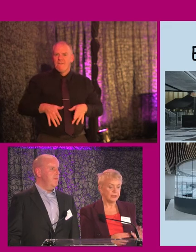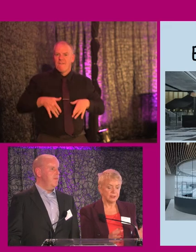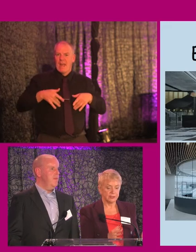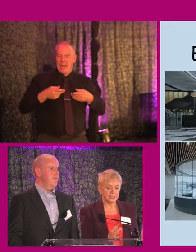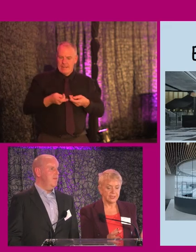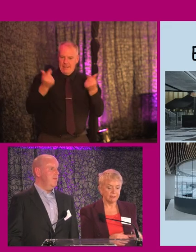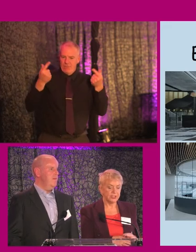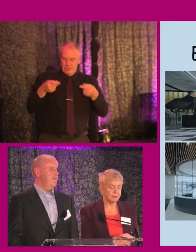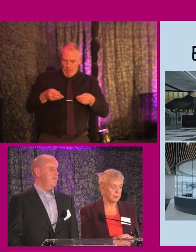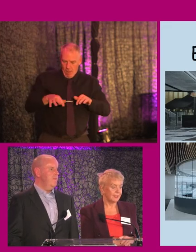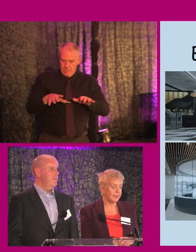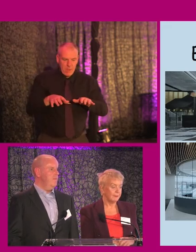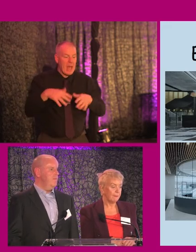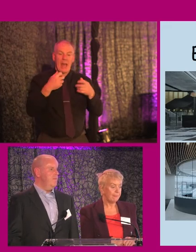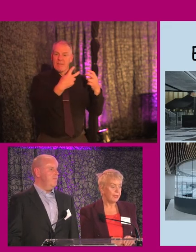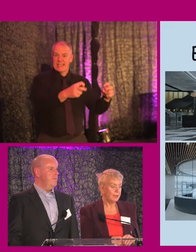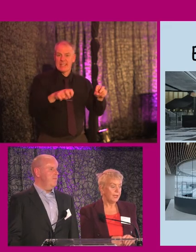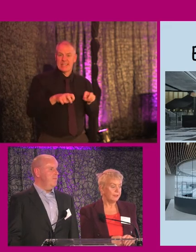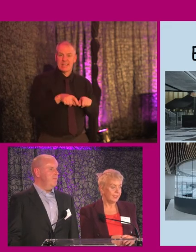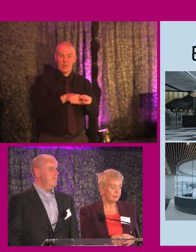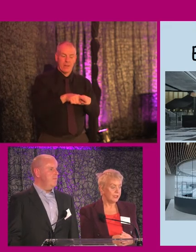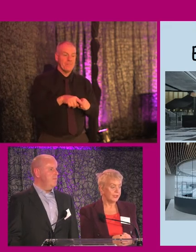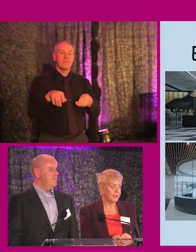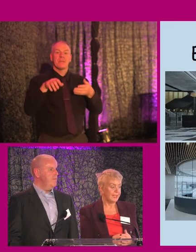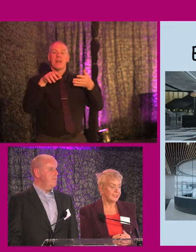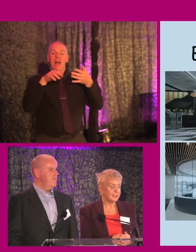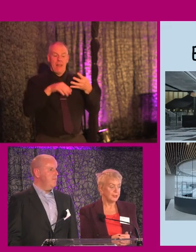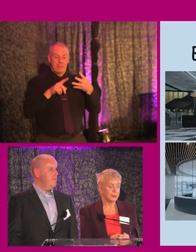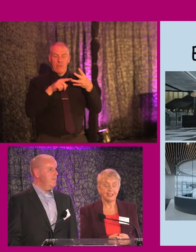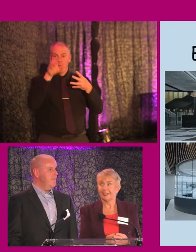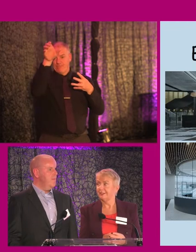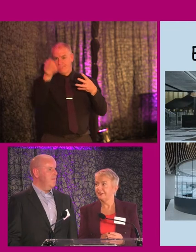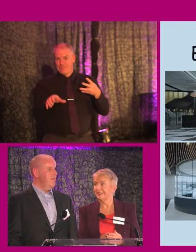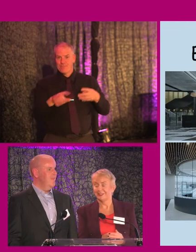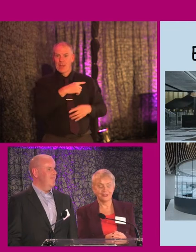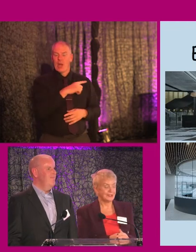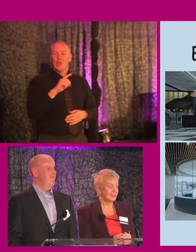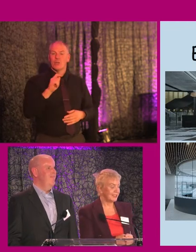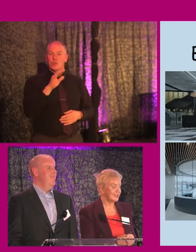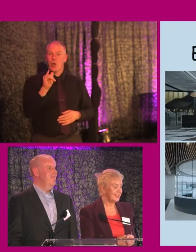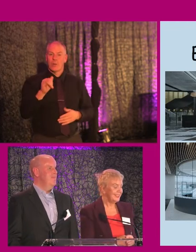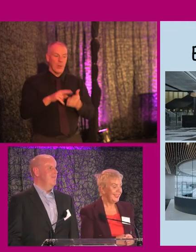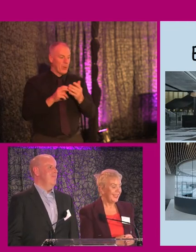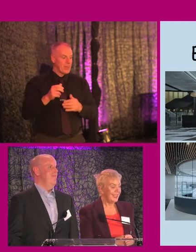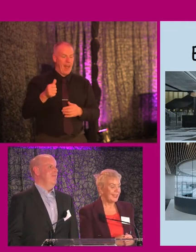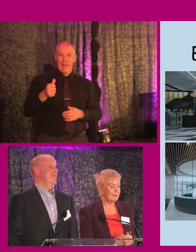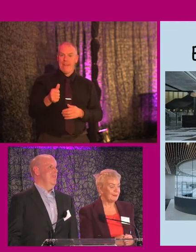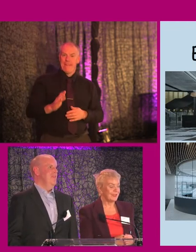And there are seating arrangements as well there. The final picture then is Tony at the lift. Sorry, you're looking good there, Tony.